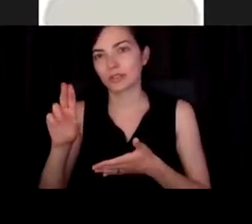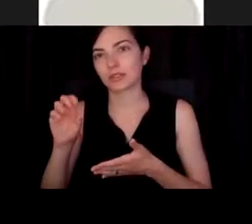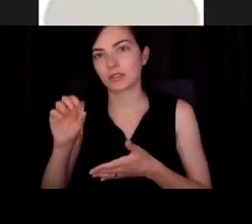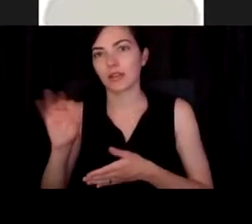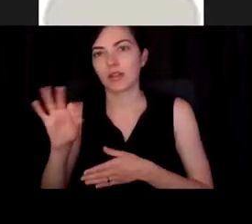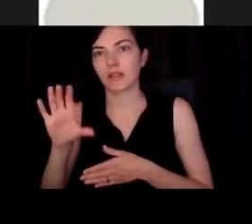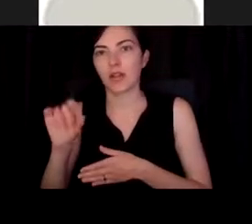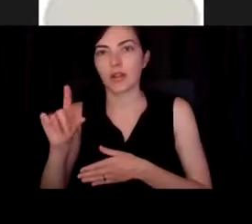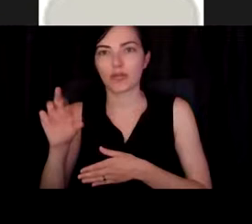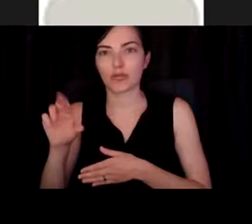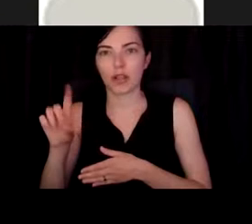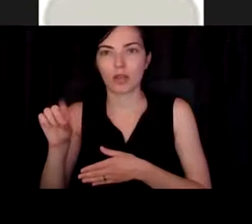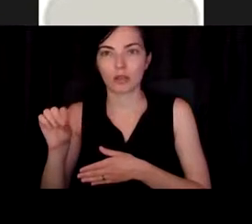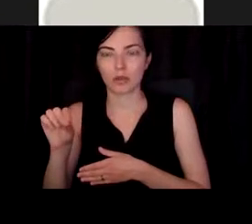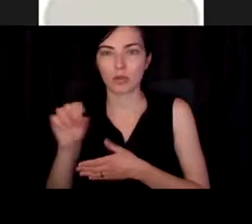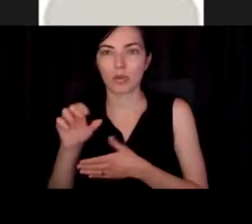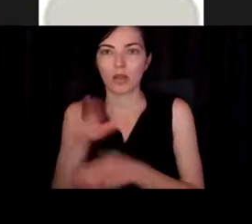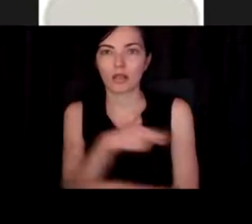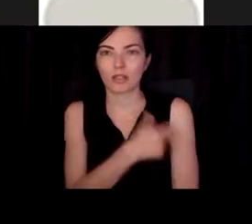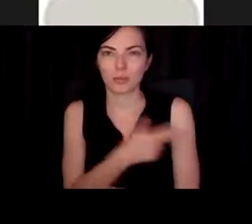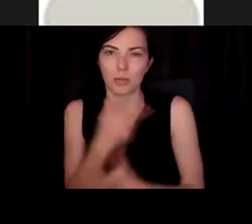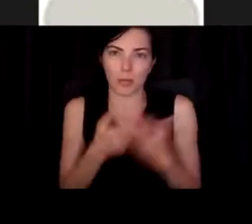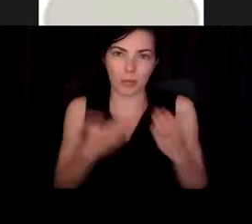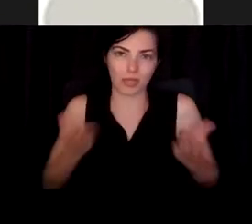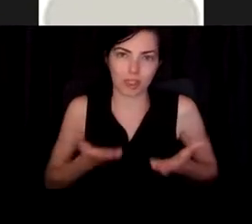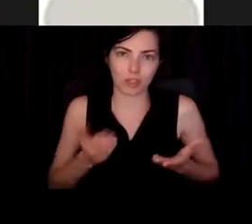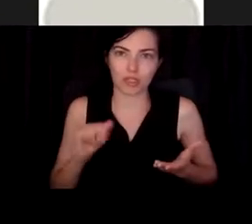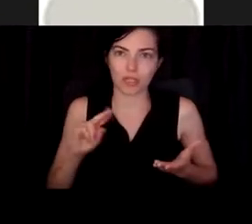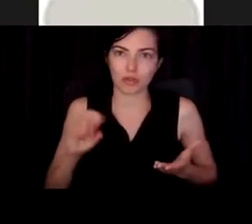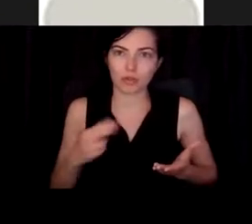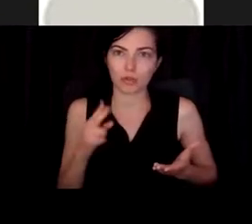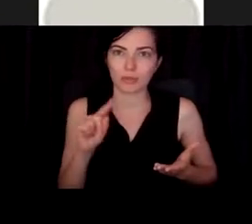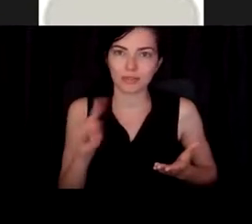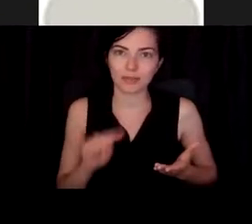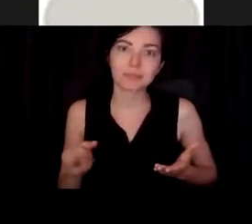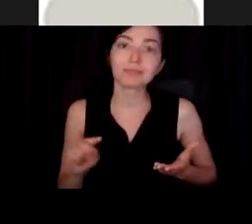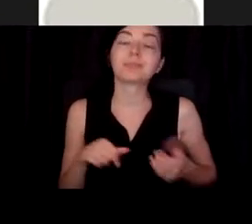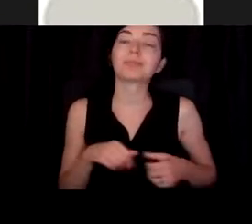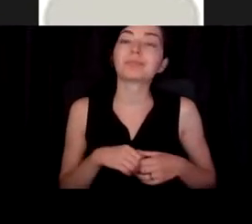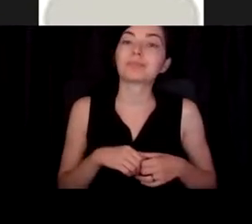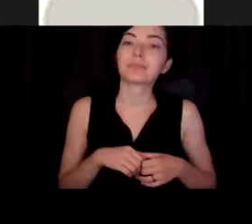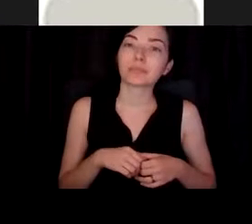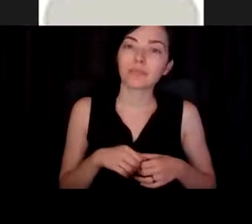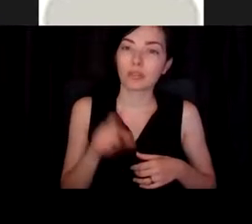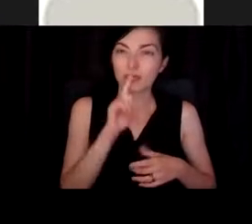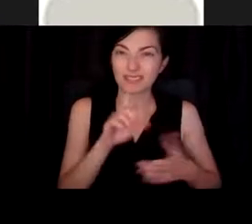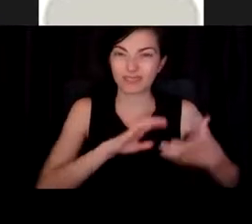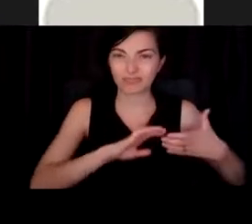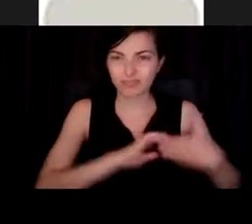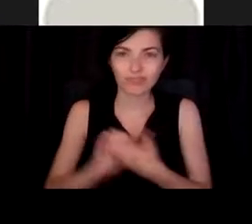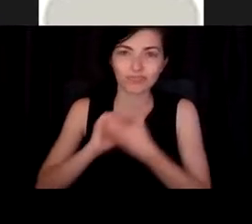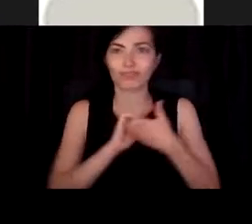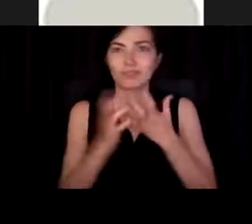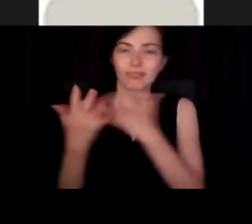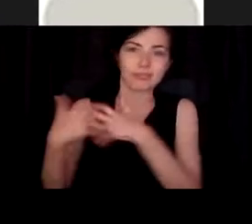here on Anschutz campus. And to be able to really, um, and collaborate and integrate